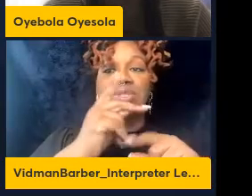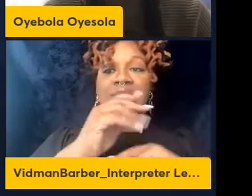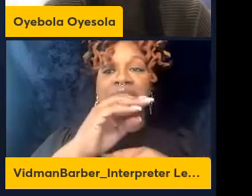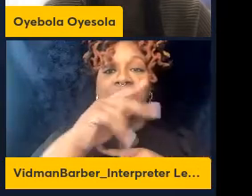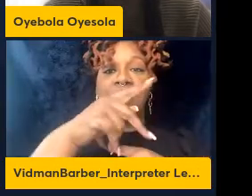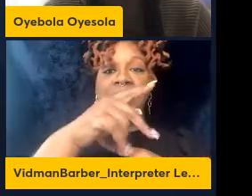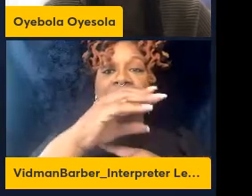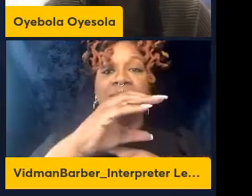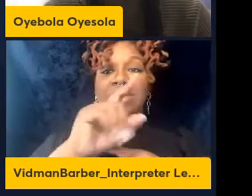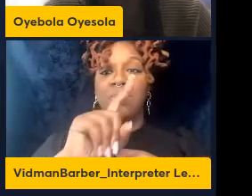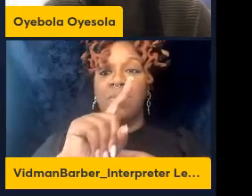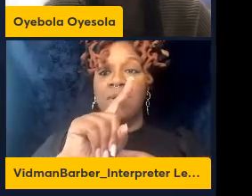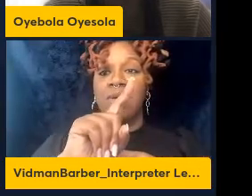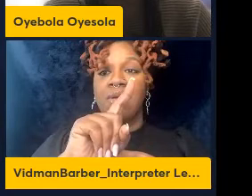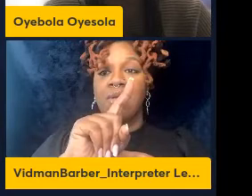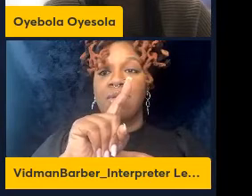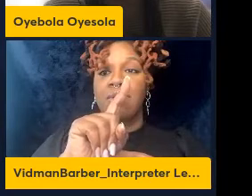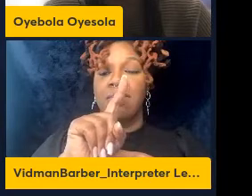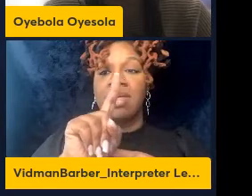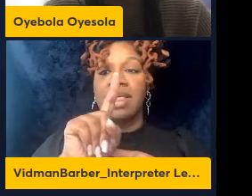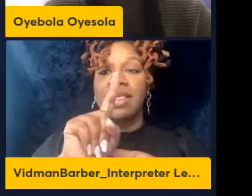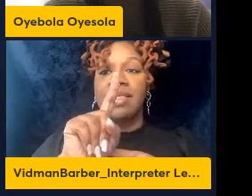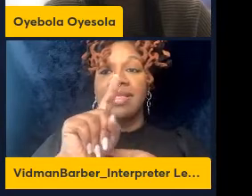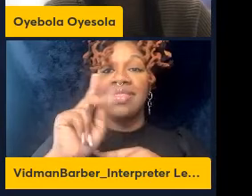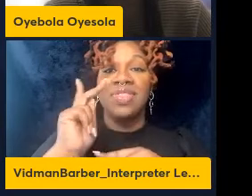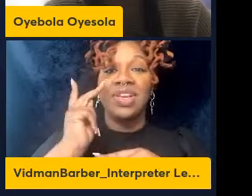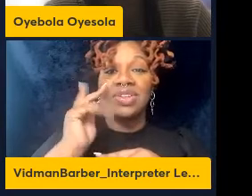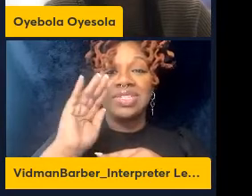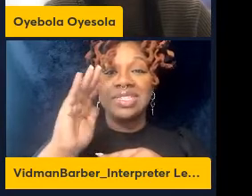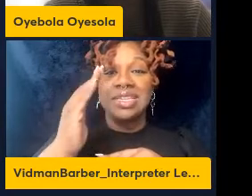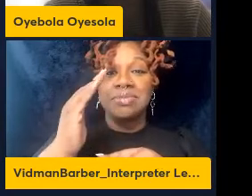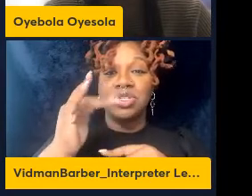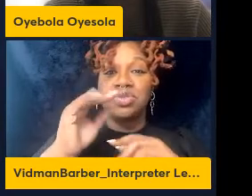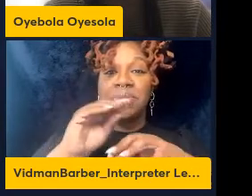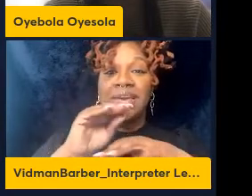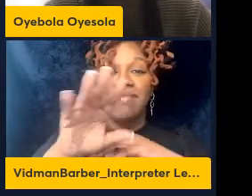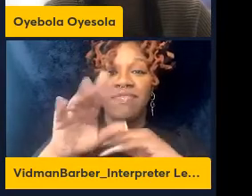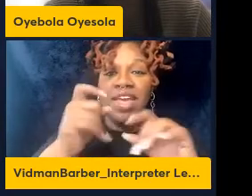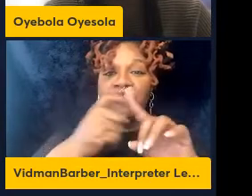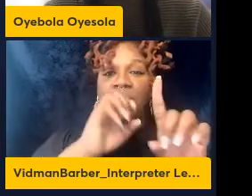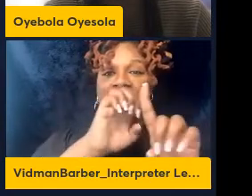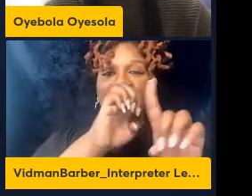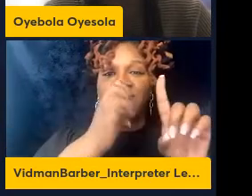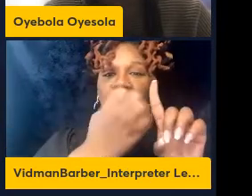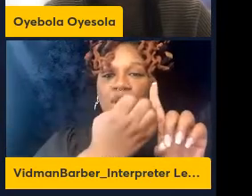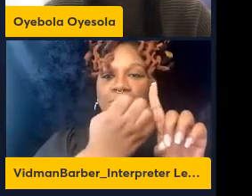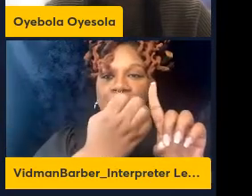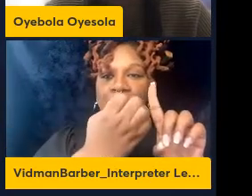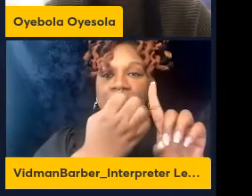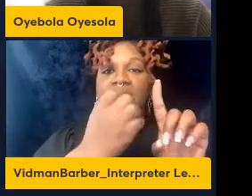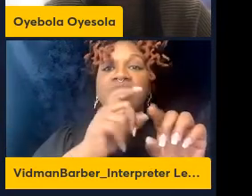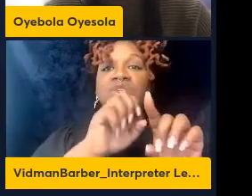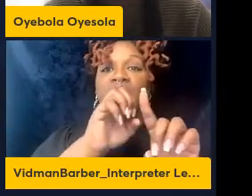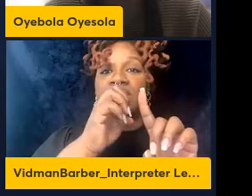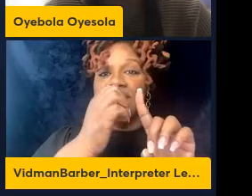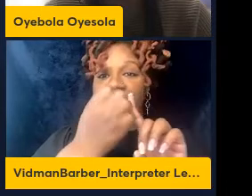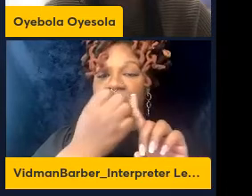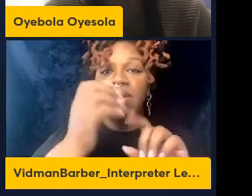you could also see that there seems to be an effect of the environment so the environment has an influence